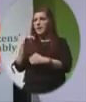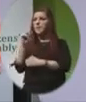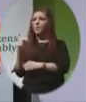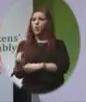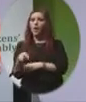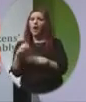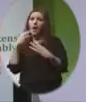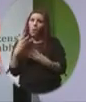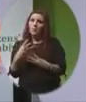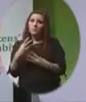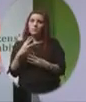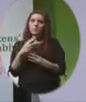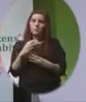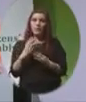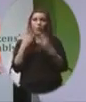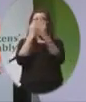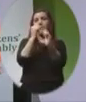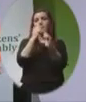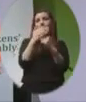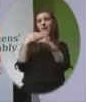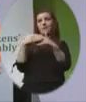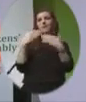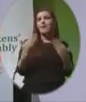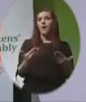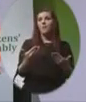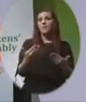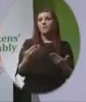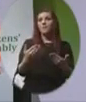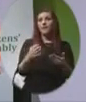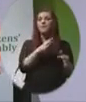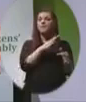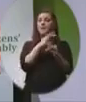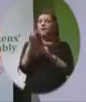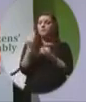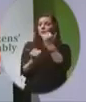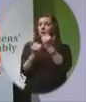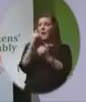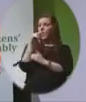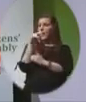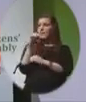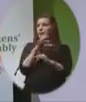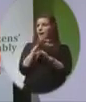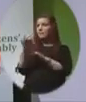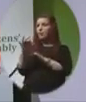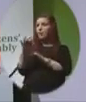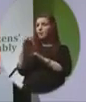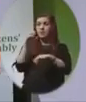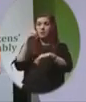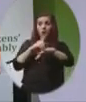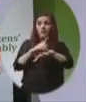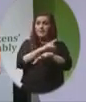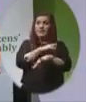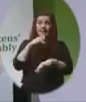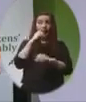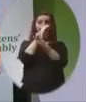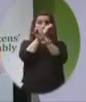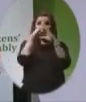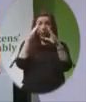At the inquest into Emma's death, the presiding doctor said, It was clear that abortion can have a profound effect on women.